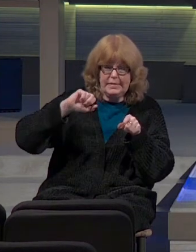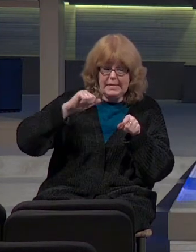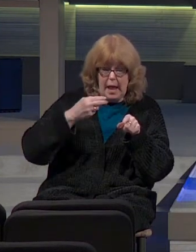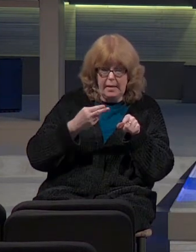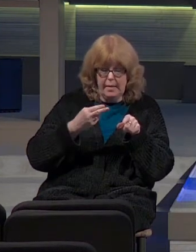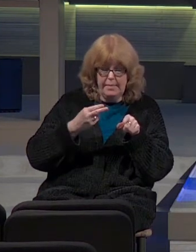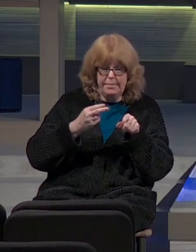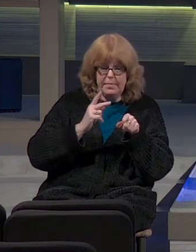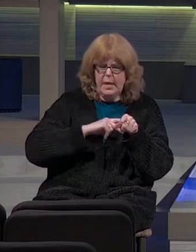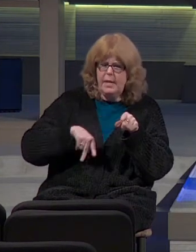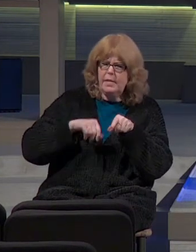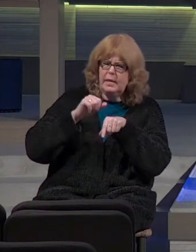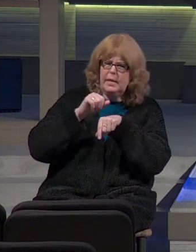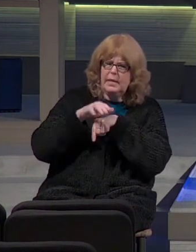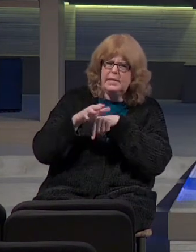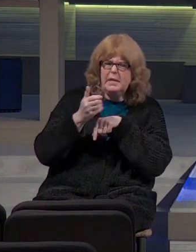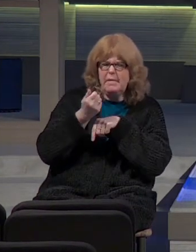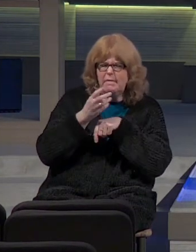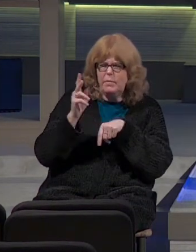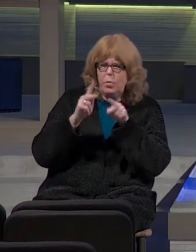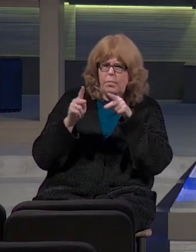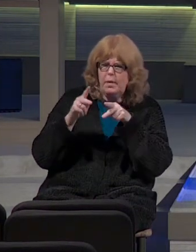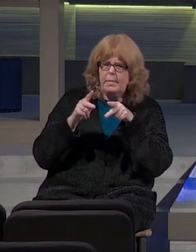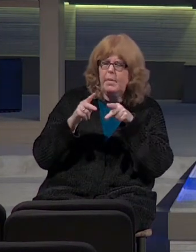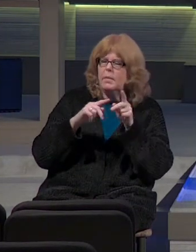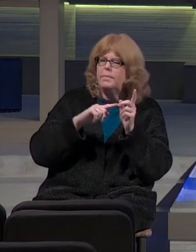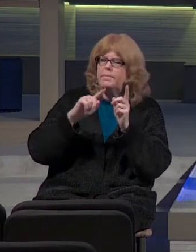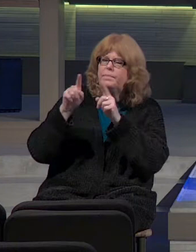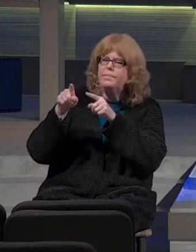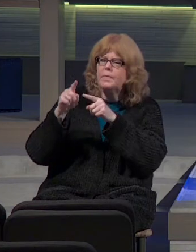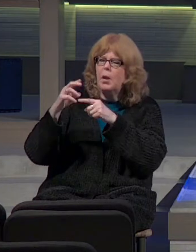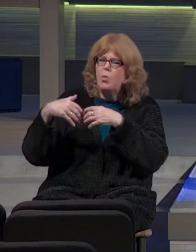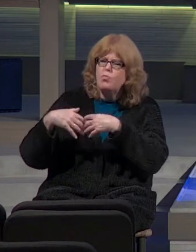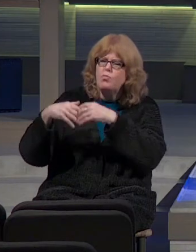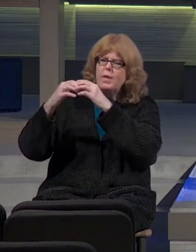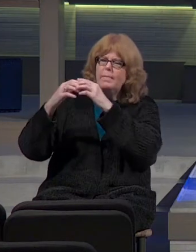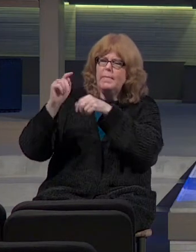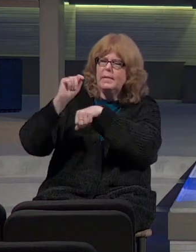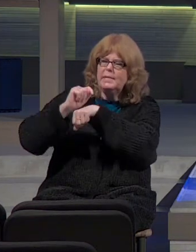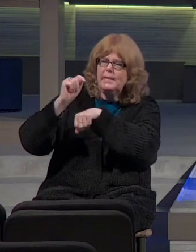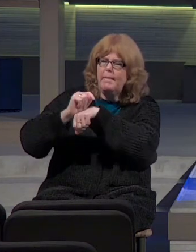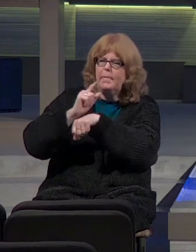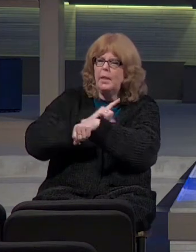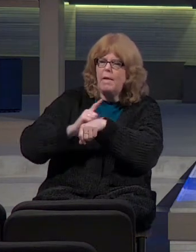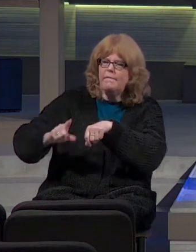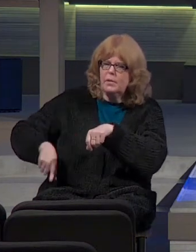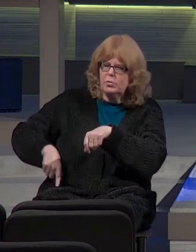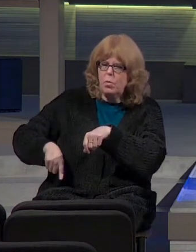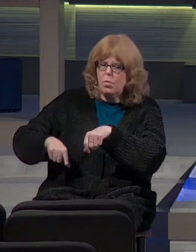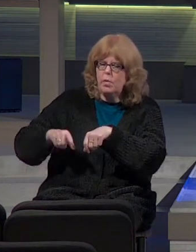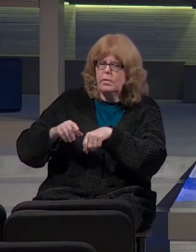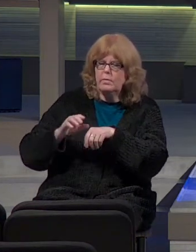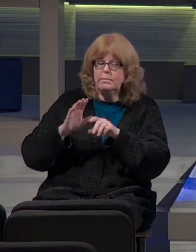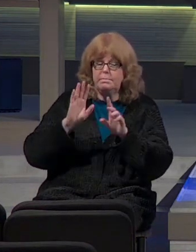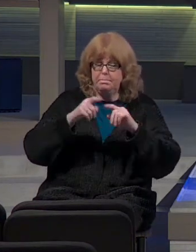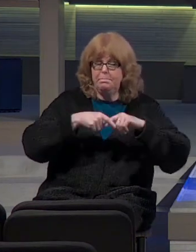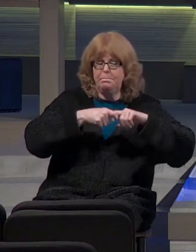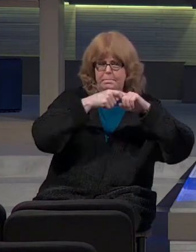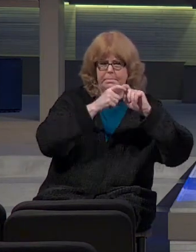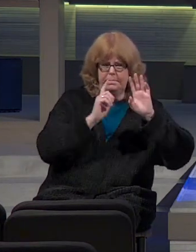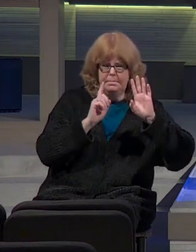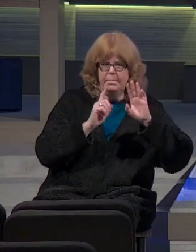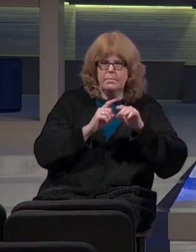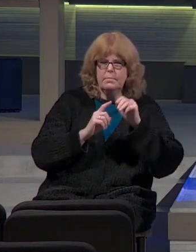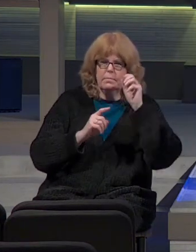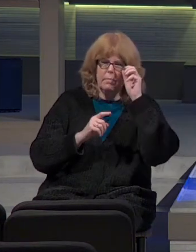the king sent a handful of people to go rebuild the temple of the Lord. I'm going to pause with the scripture right here.